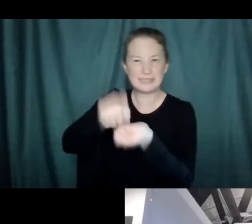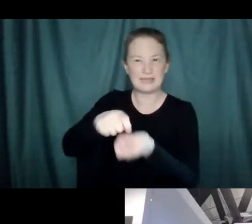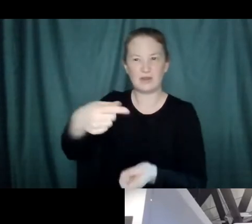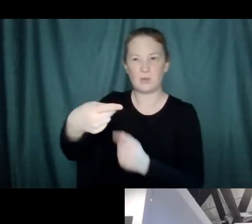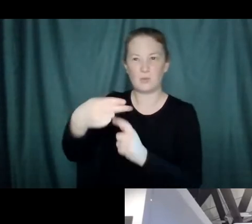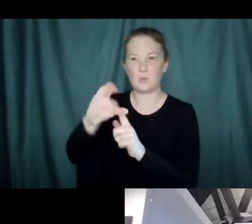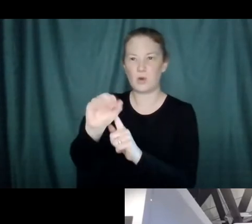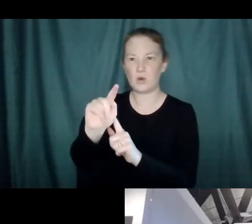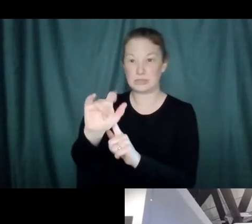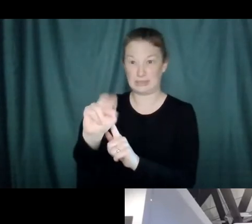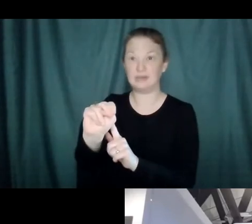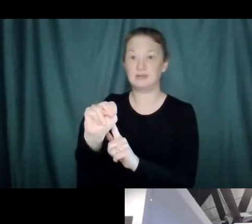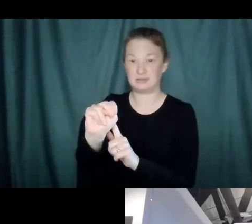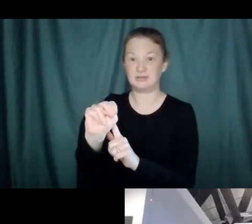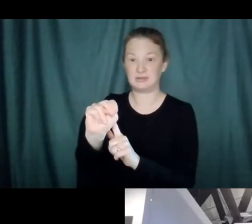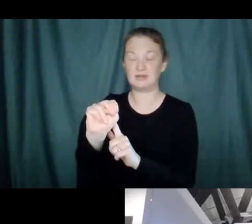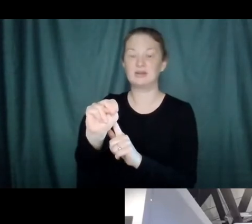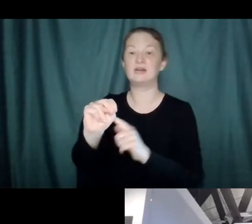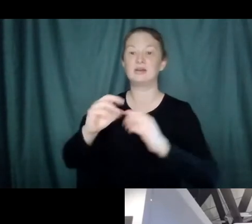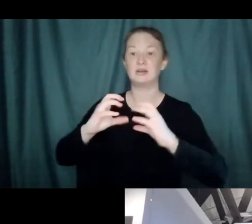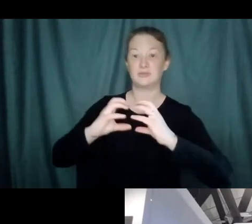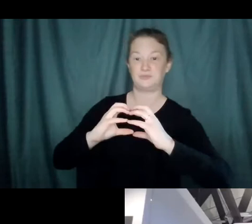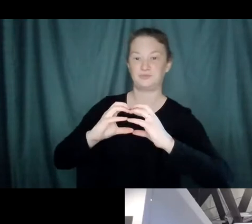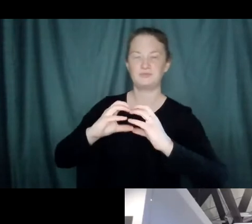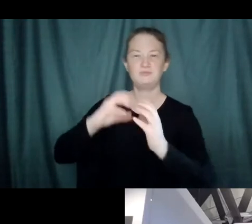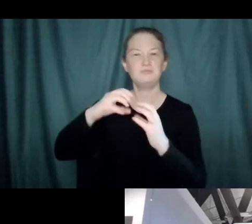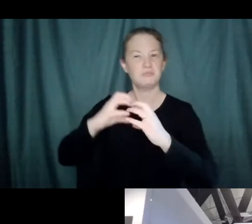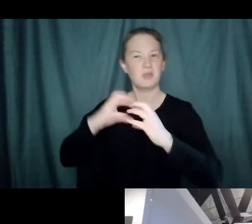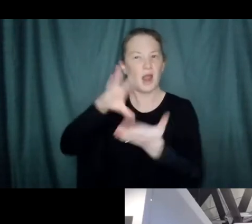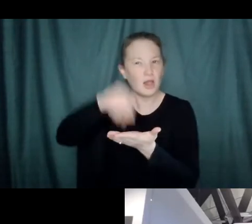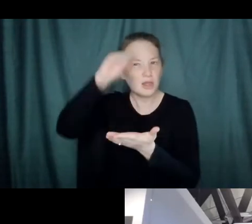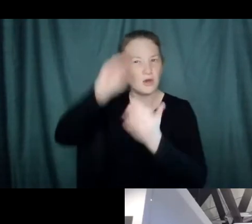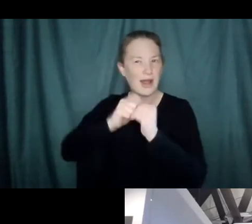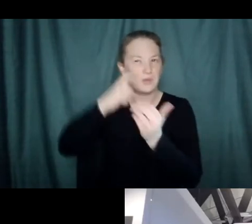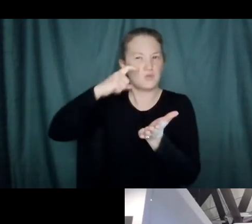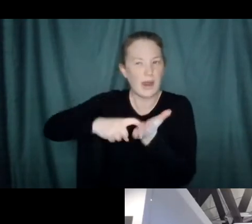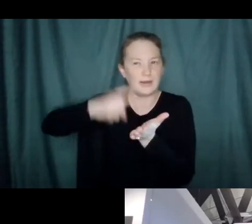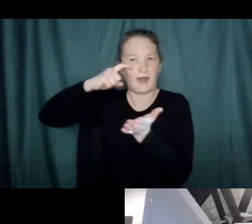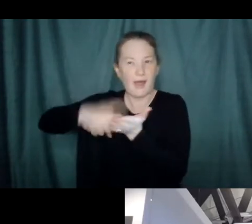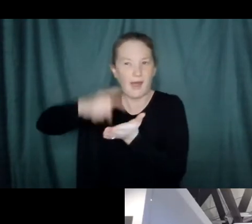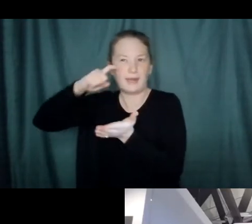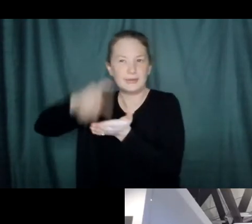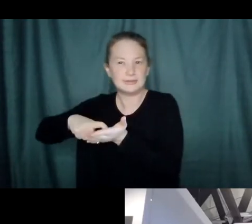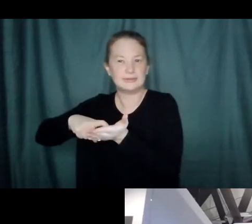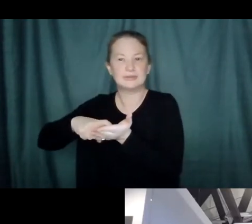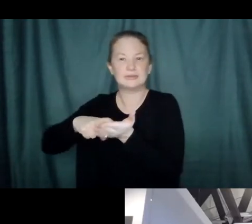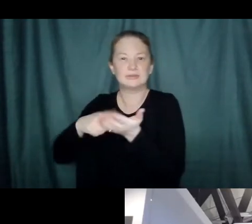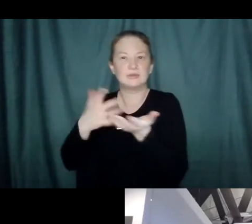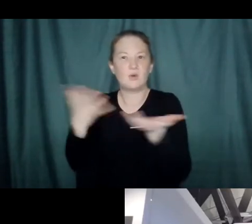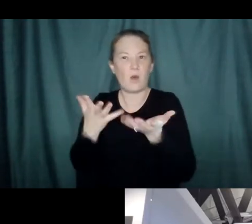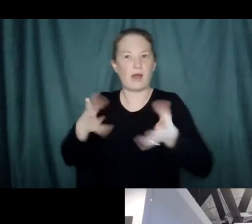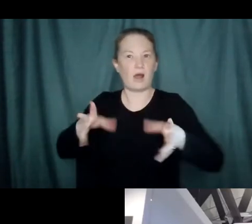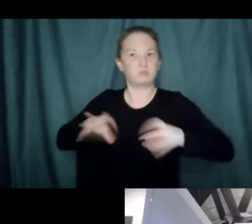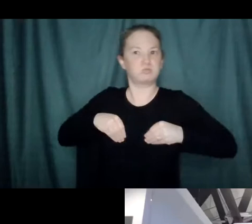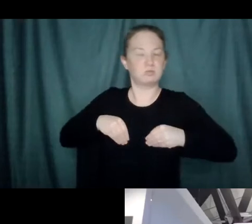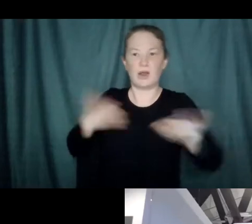when they're in the thymus getting educated, that recognize a piece of you get killed off, and so there's a hole shaped